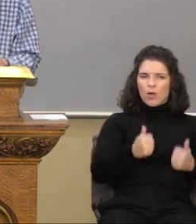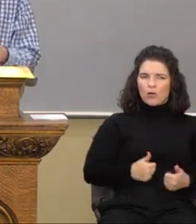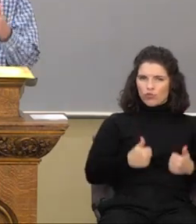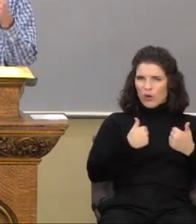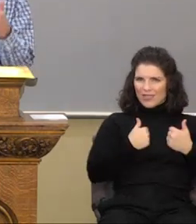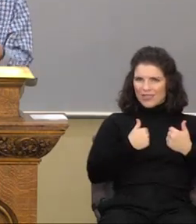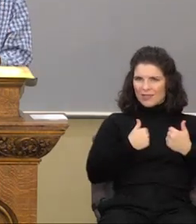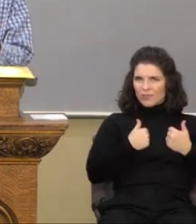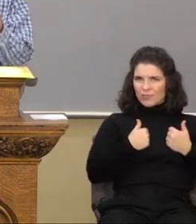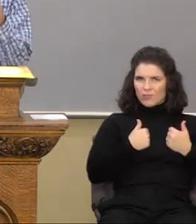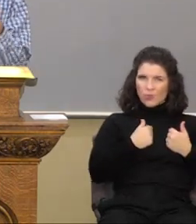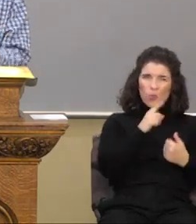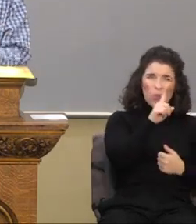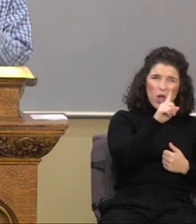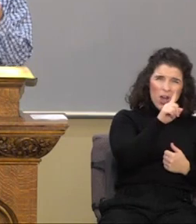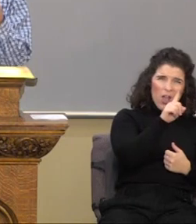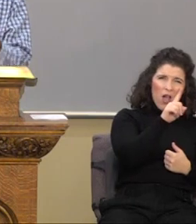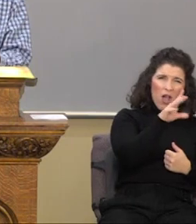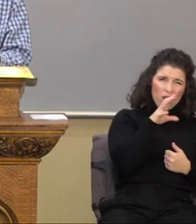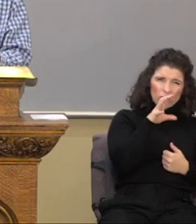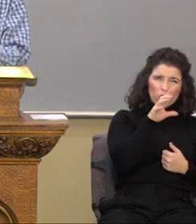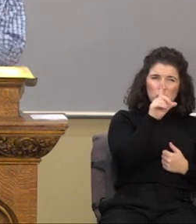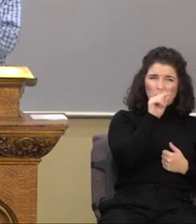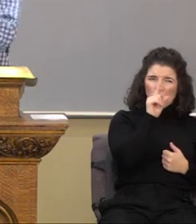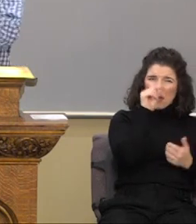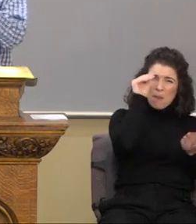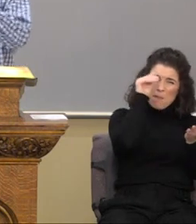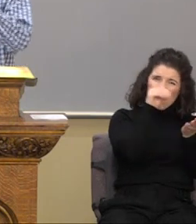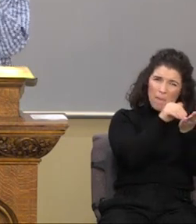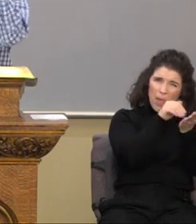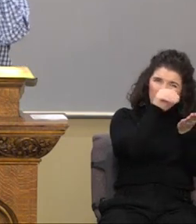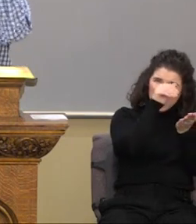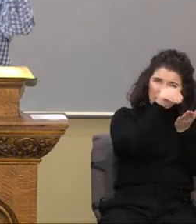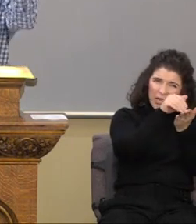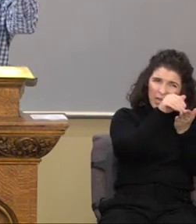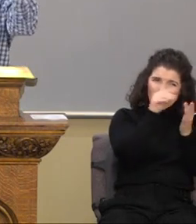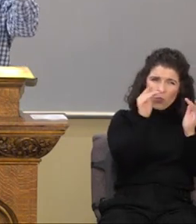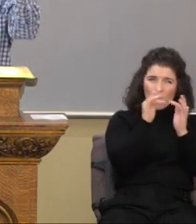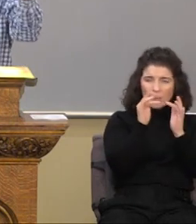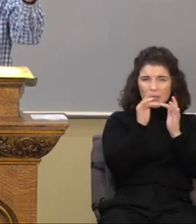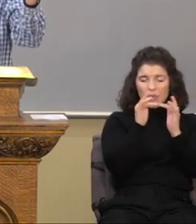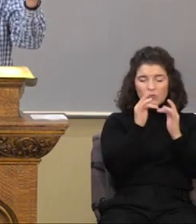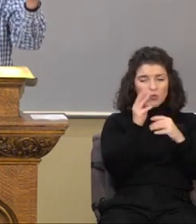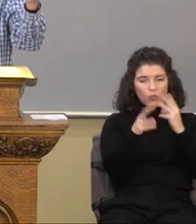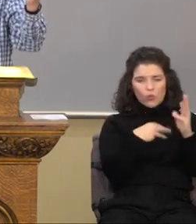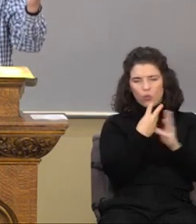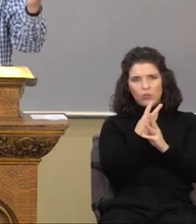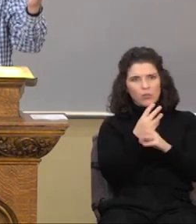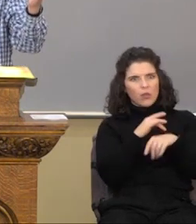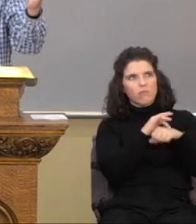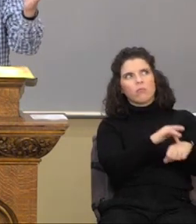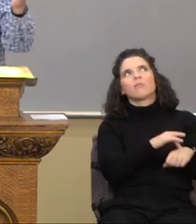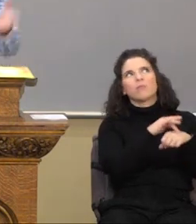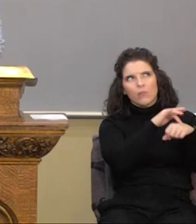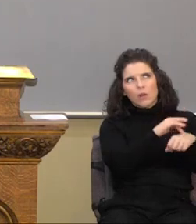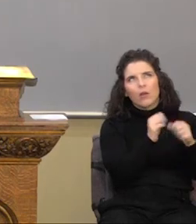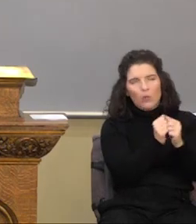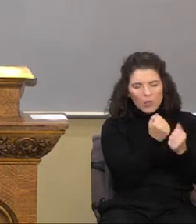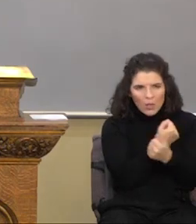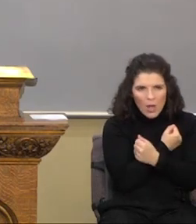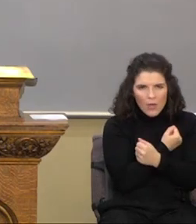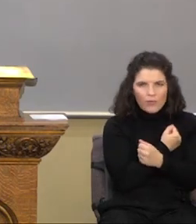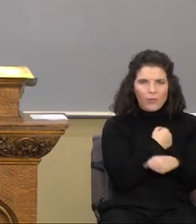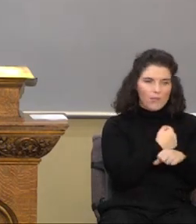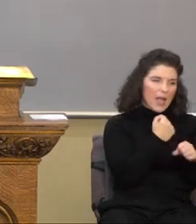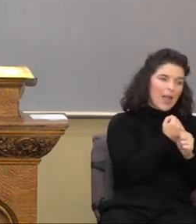A hundred and twenty million websites with the word. So the world is infatuated with love, right? Make love,